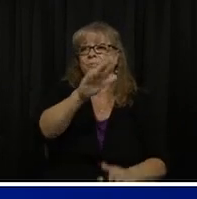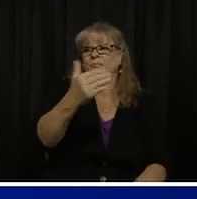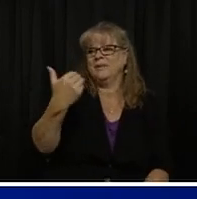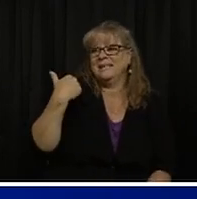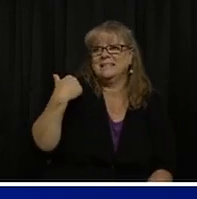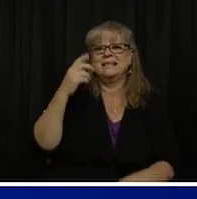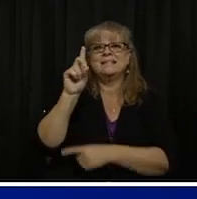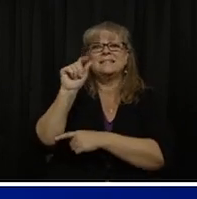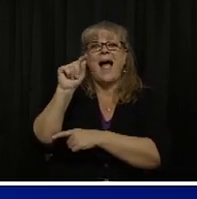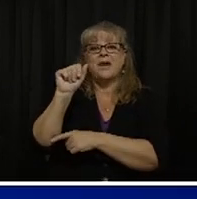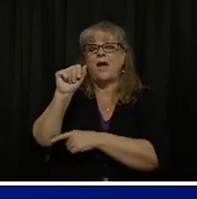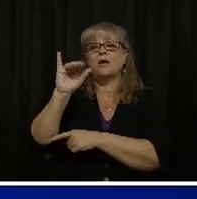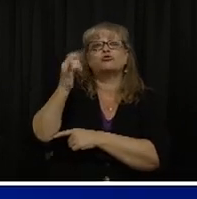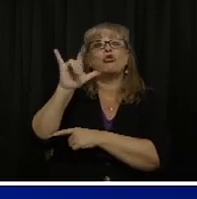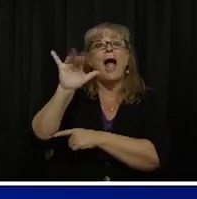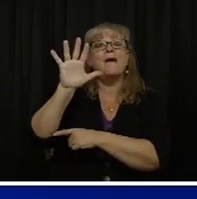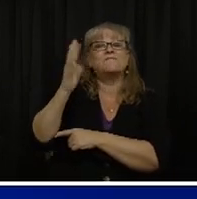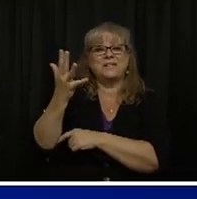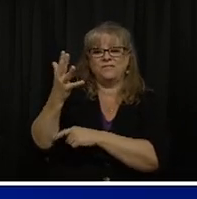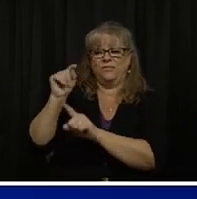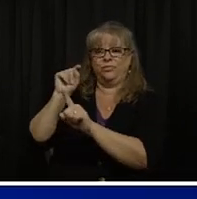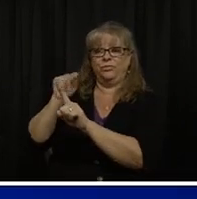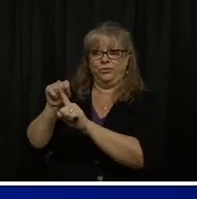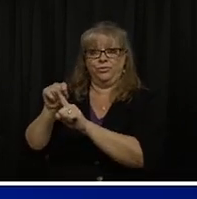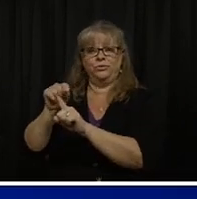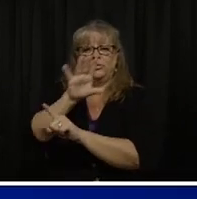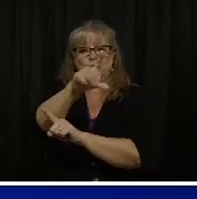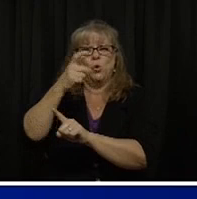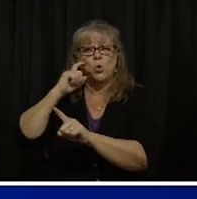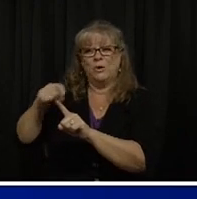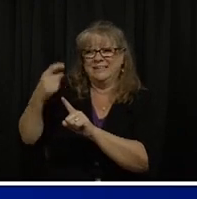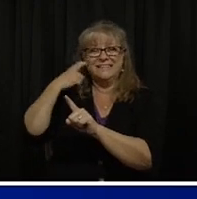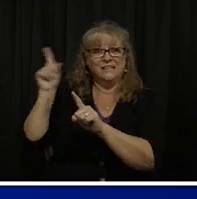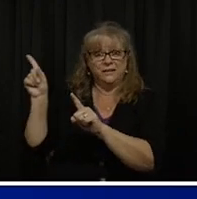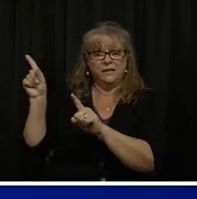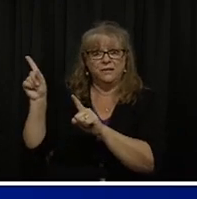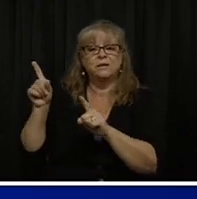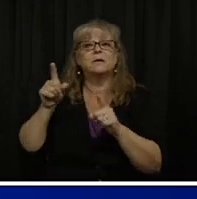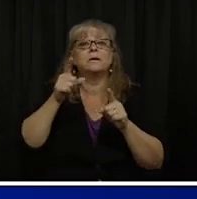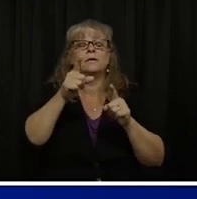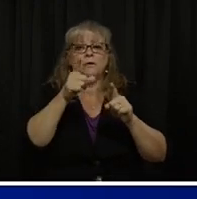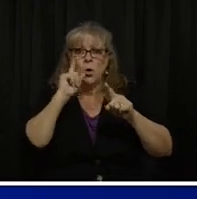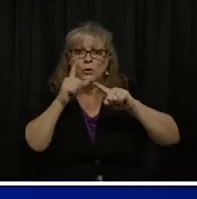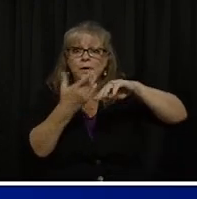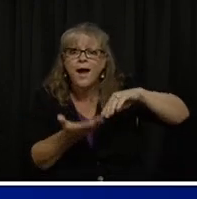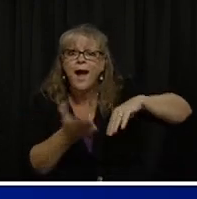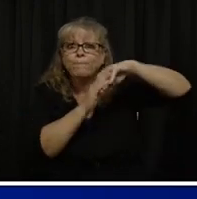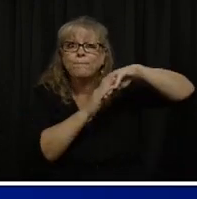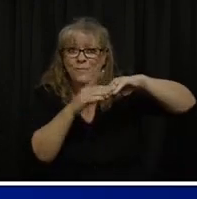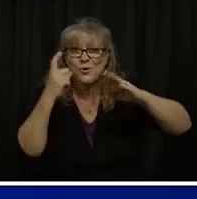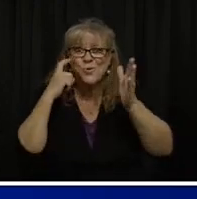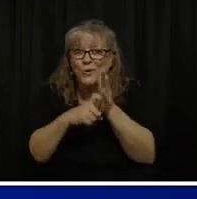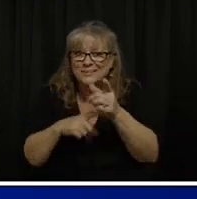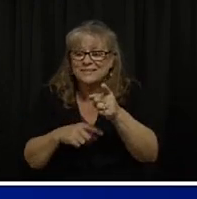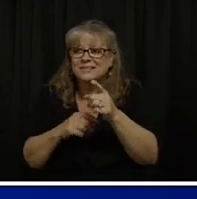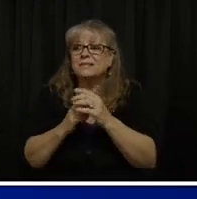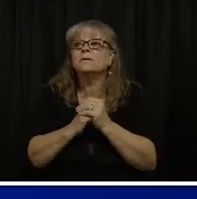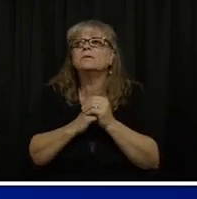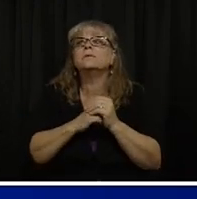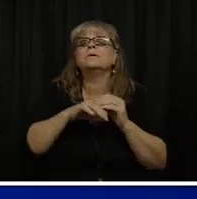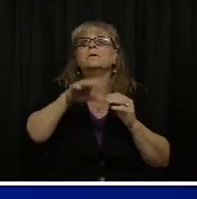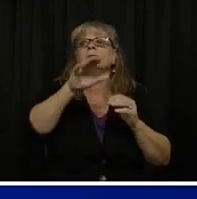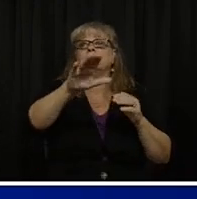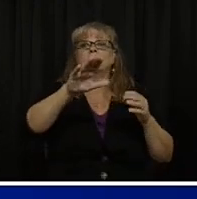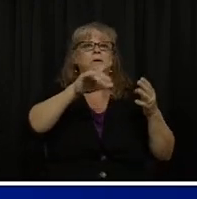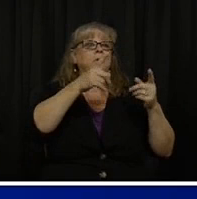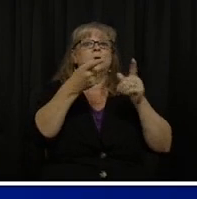week of July 5th, what you'll see is that the growth in our cases has increased. We've seen an acceleration from the last week in June